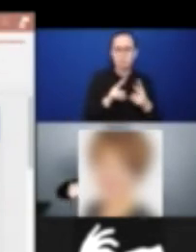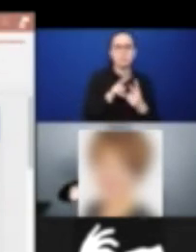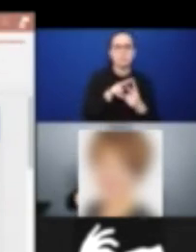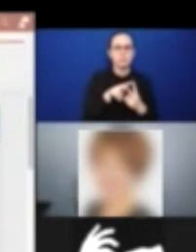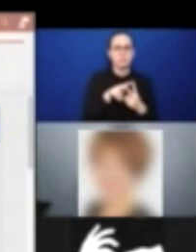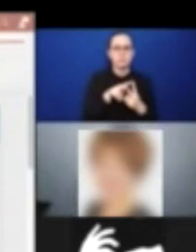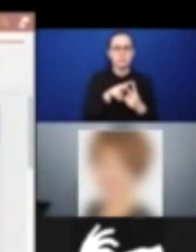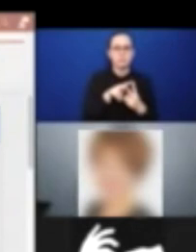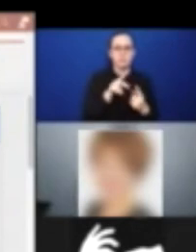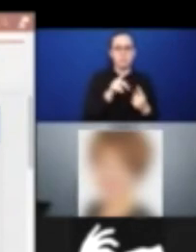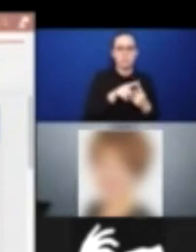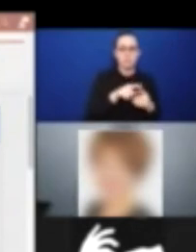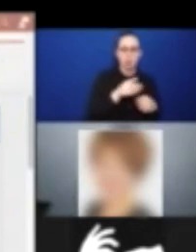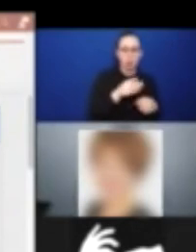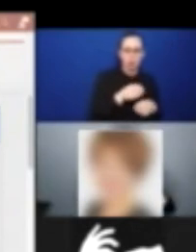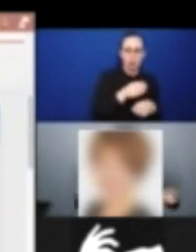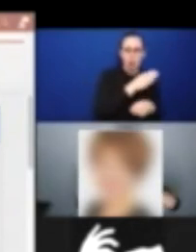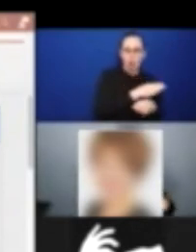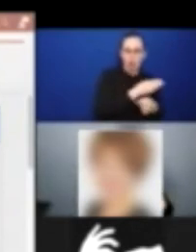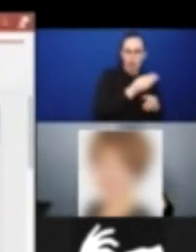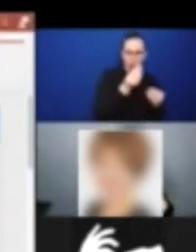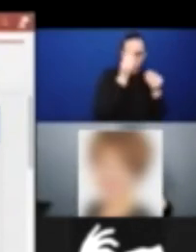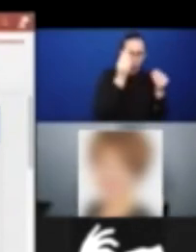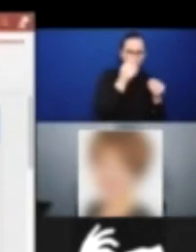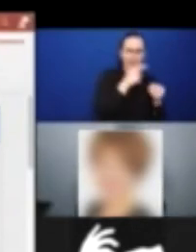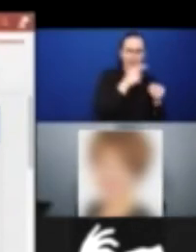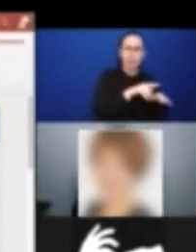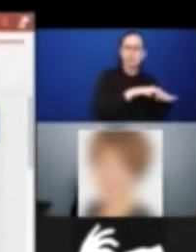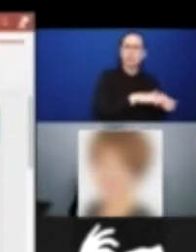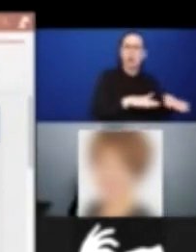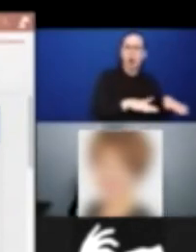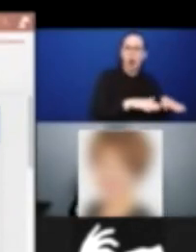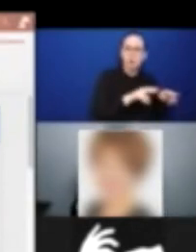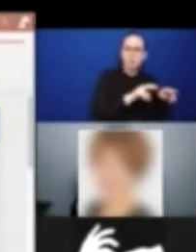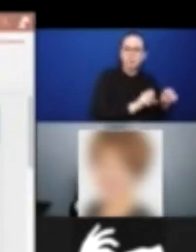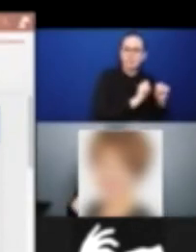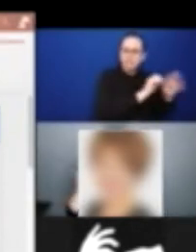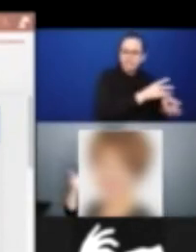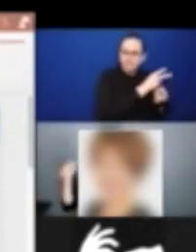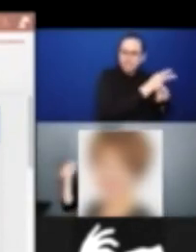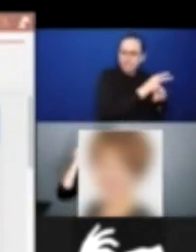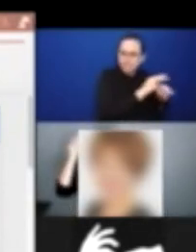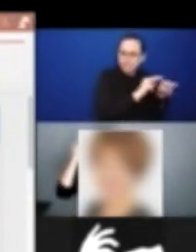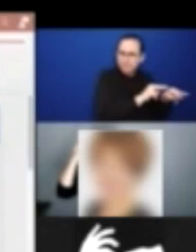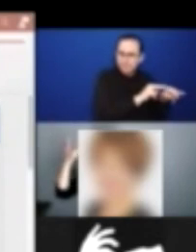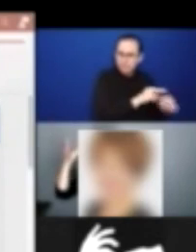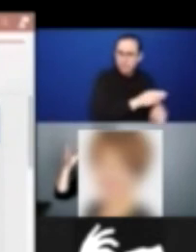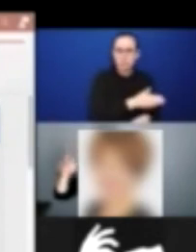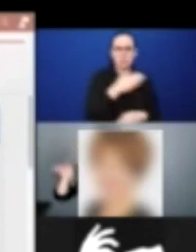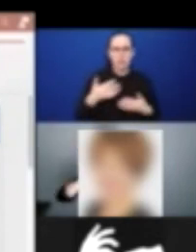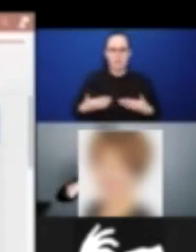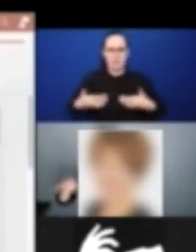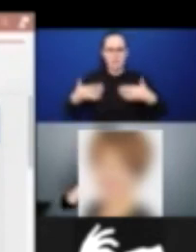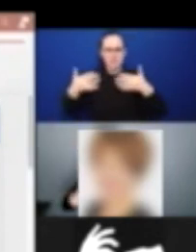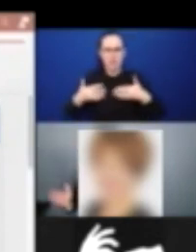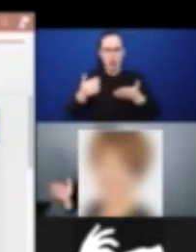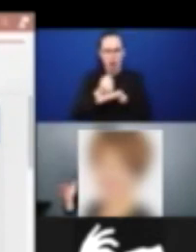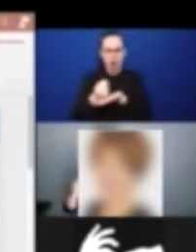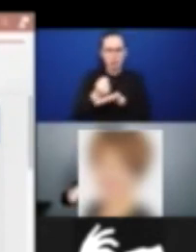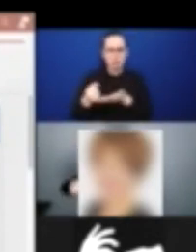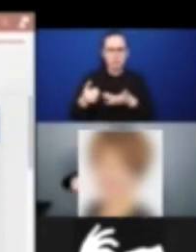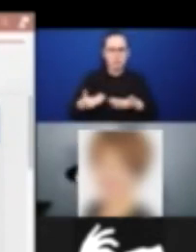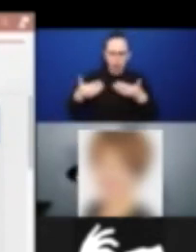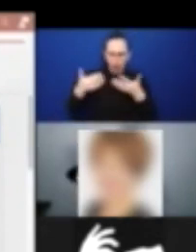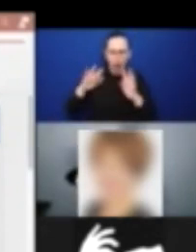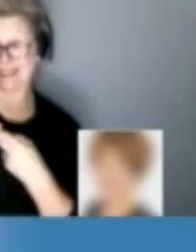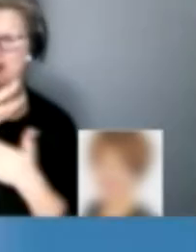and childcare and the other one being the segregated data action plan. So for early learning and childcare initiative,